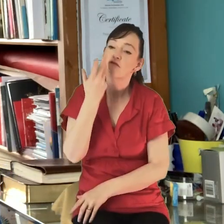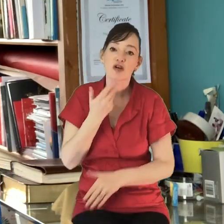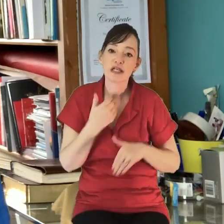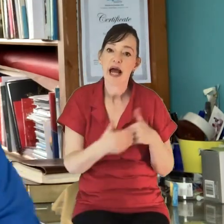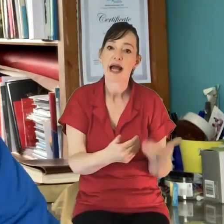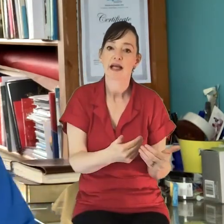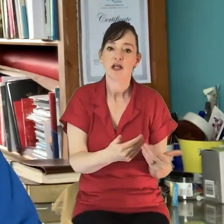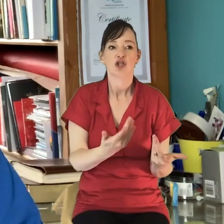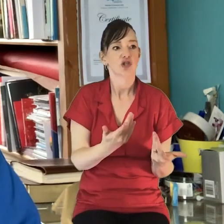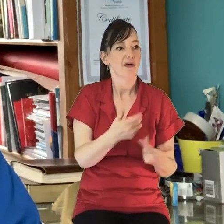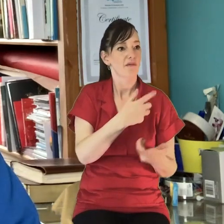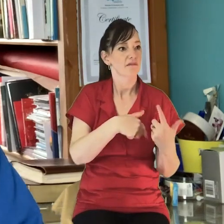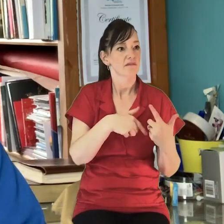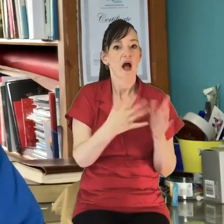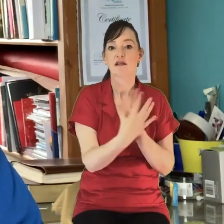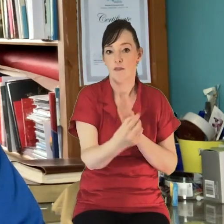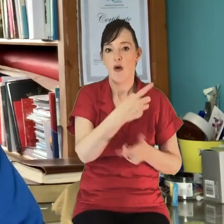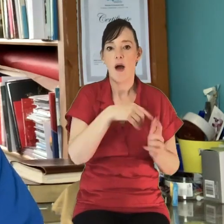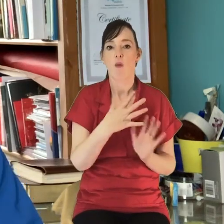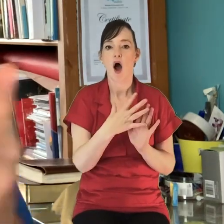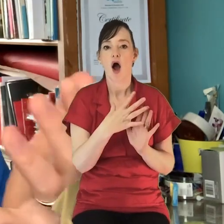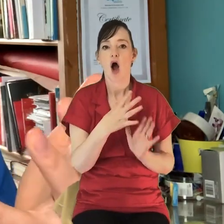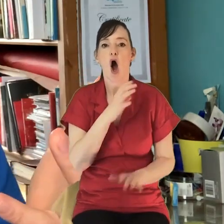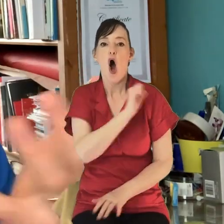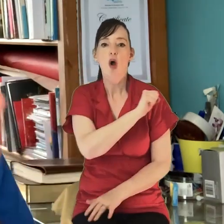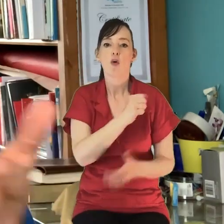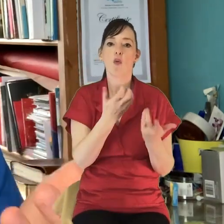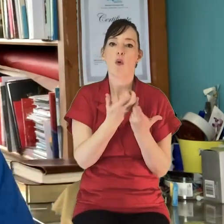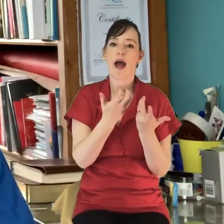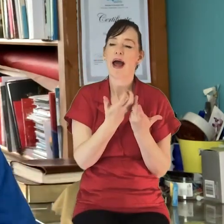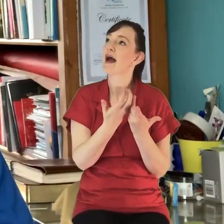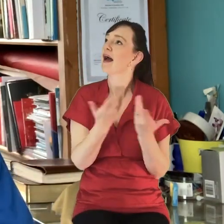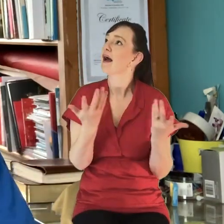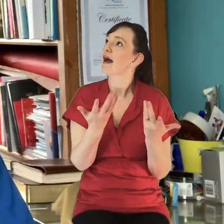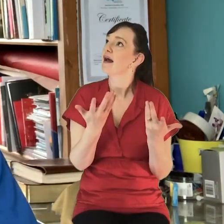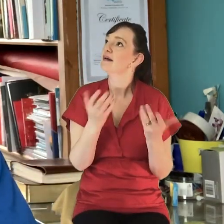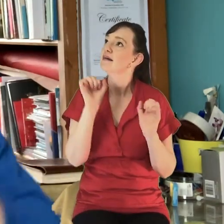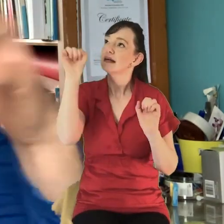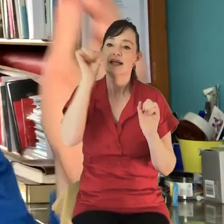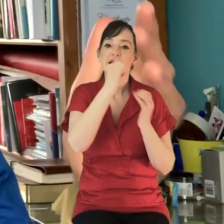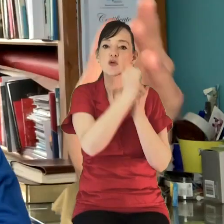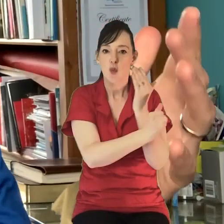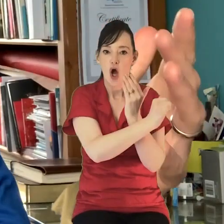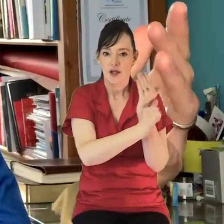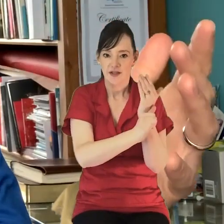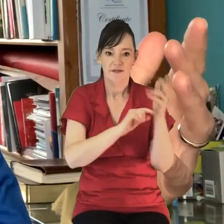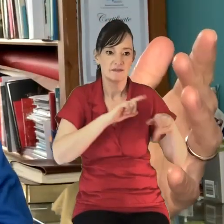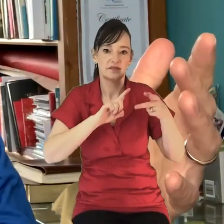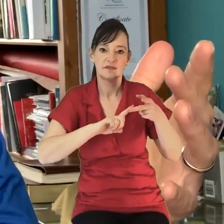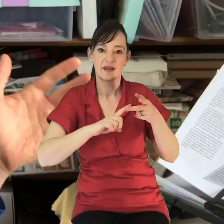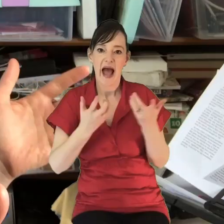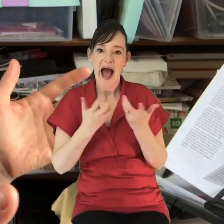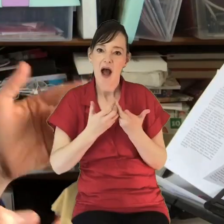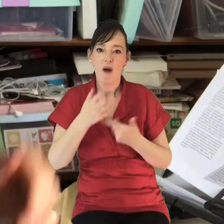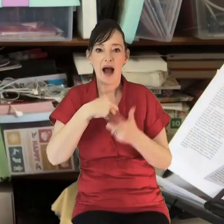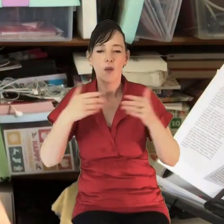So we talked about putting our hope in the rope of God's Word at a time when many people are feeling hopeless. We talked about framing our days with prayer